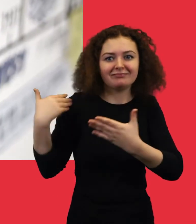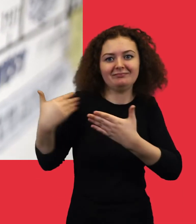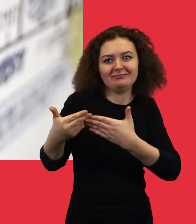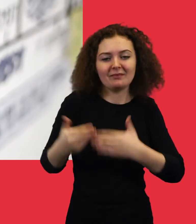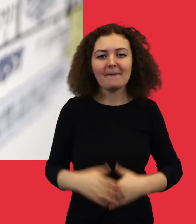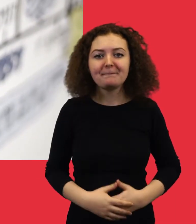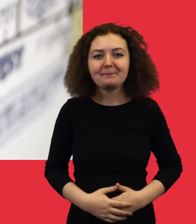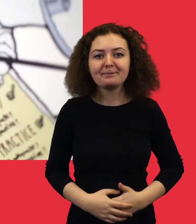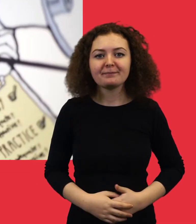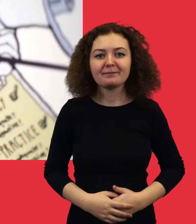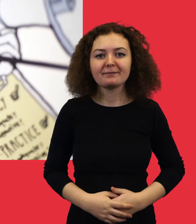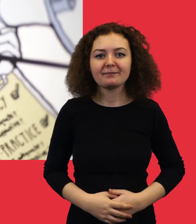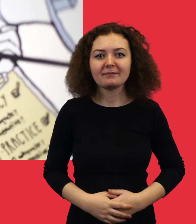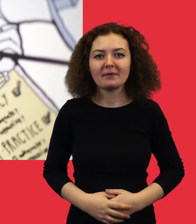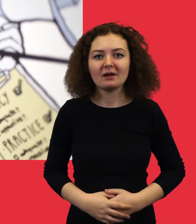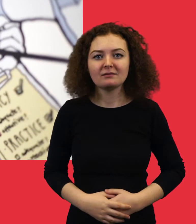on in the last year.